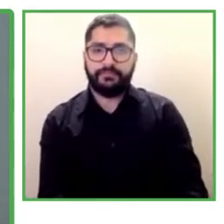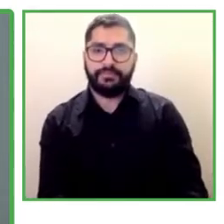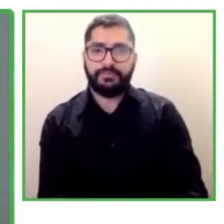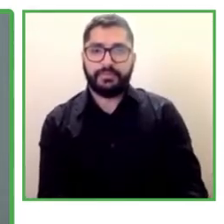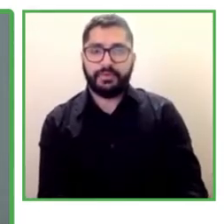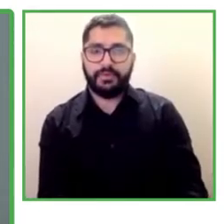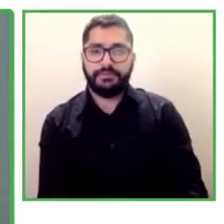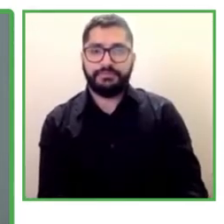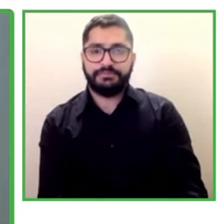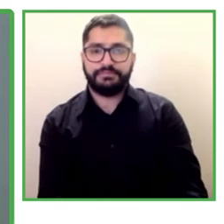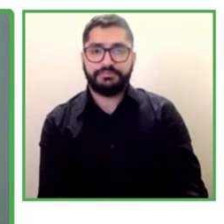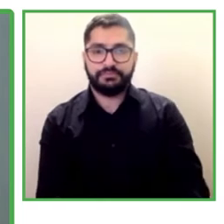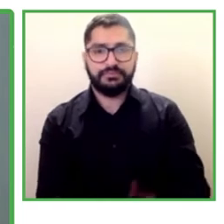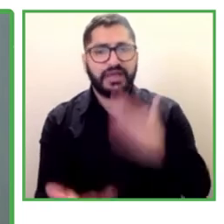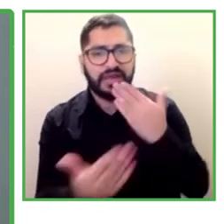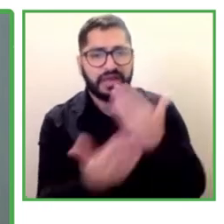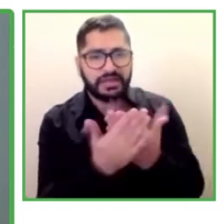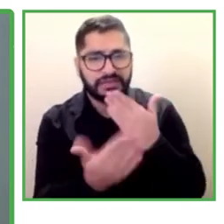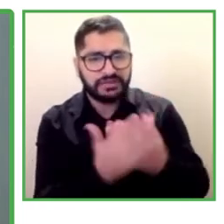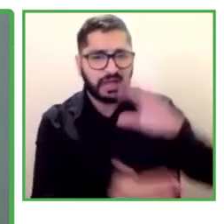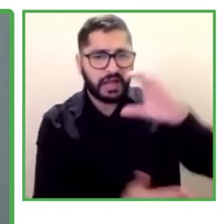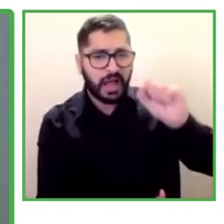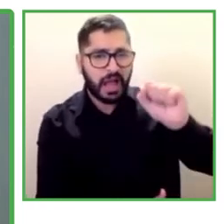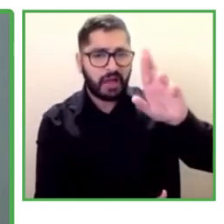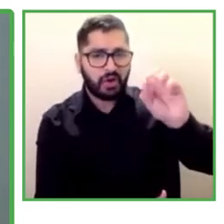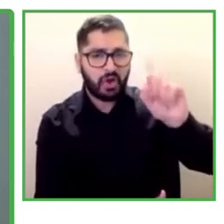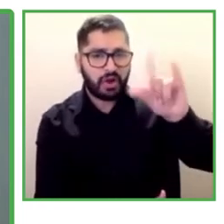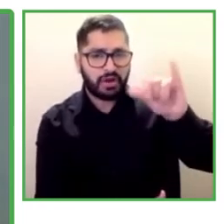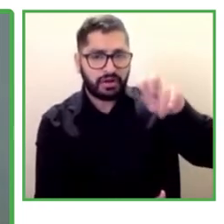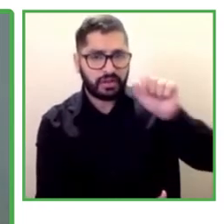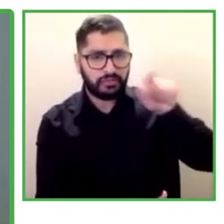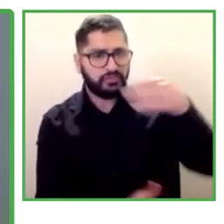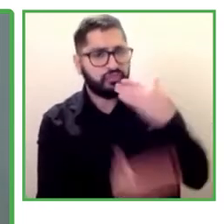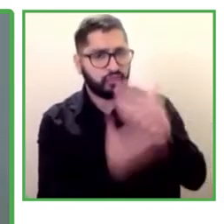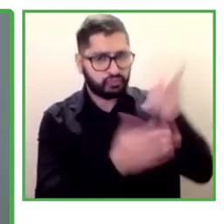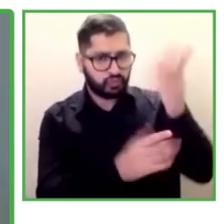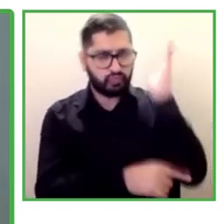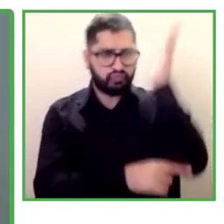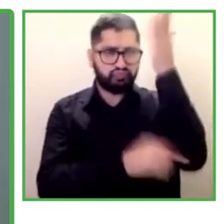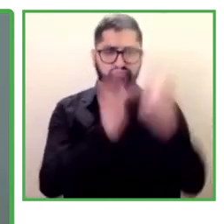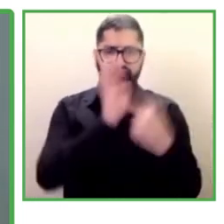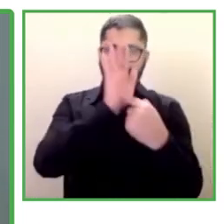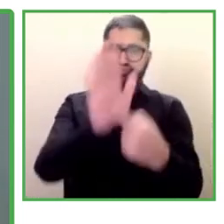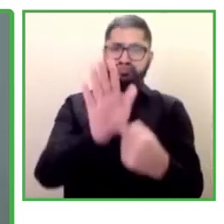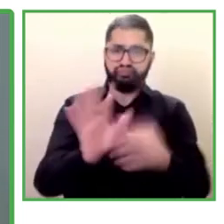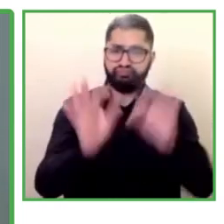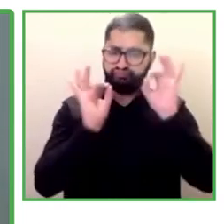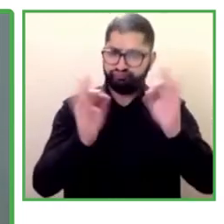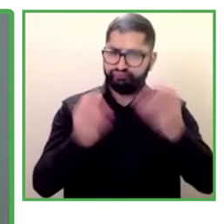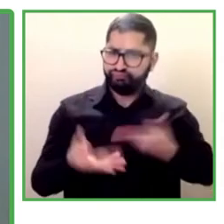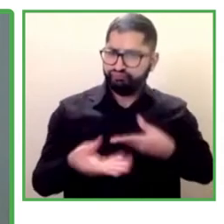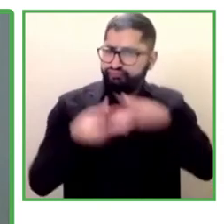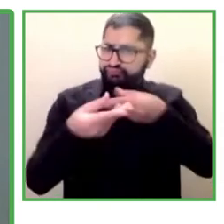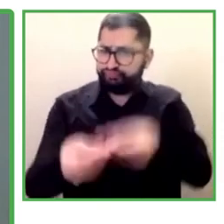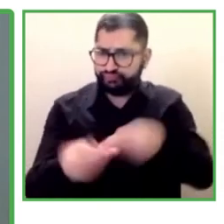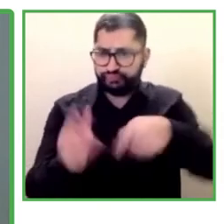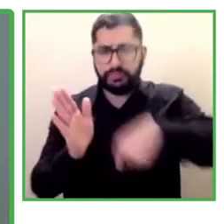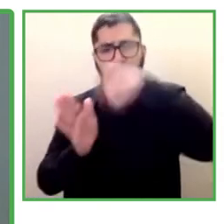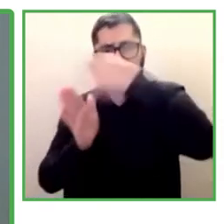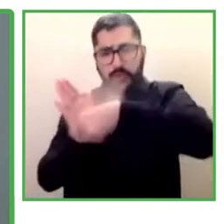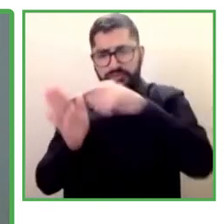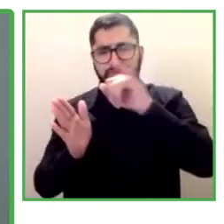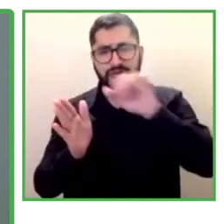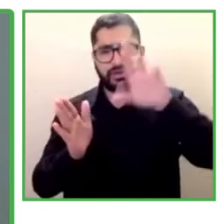Thank you, Carolina, for that introduction. Thank you for the invitation of Zero Project. Today I'm going to talk